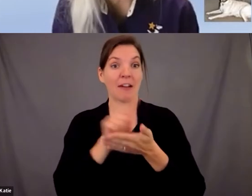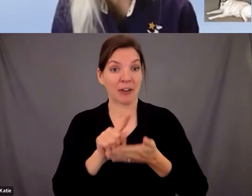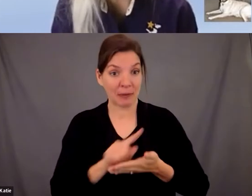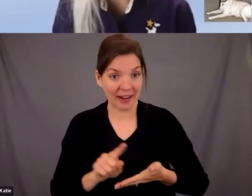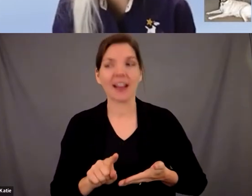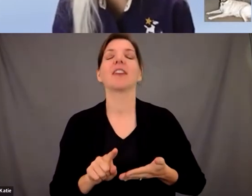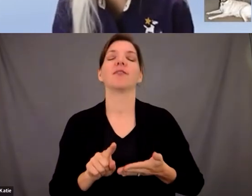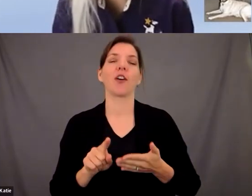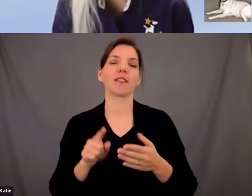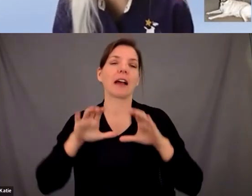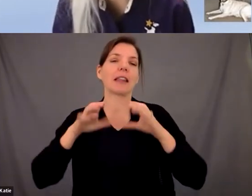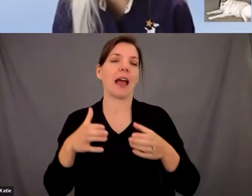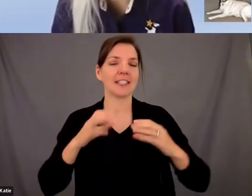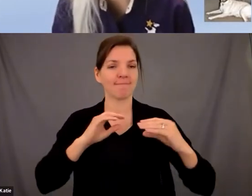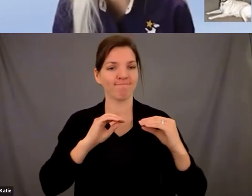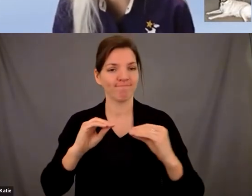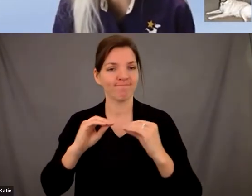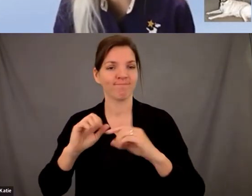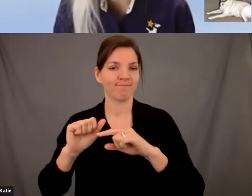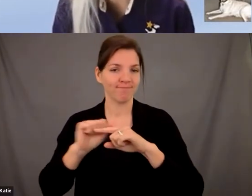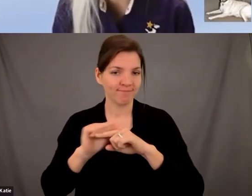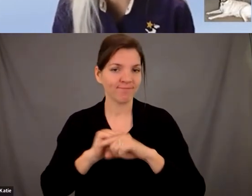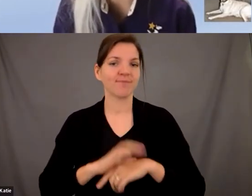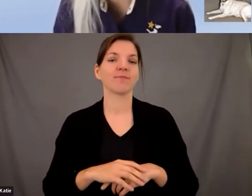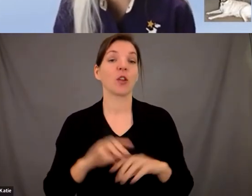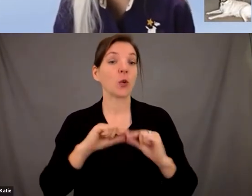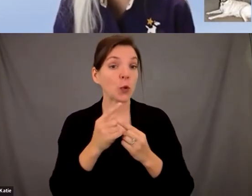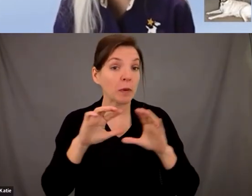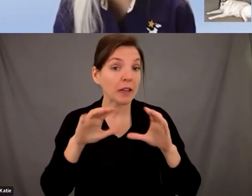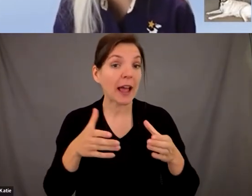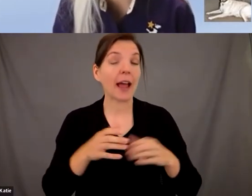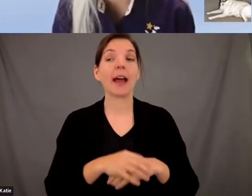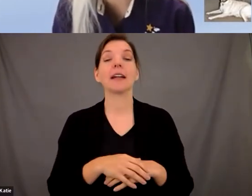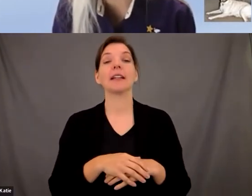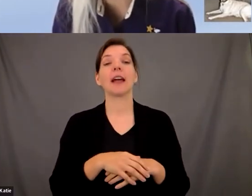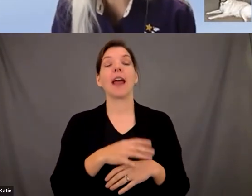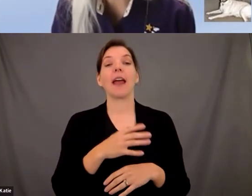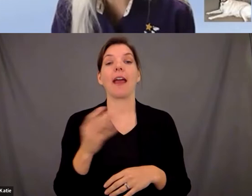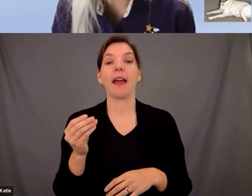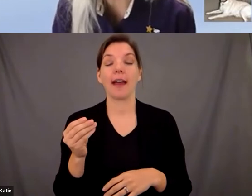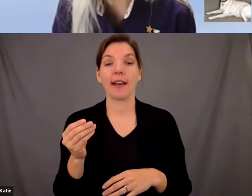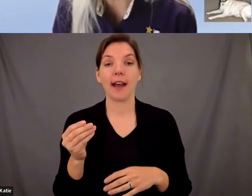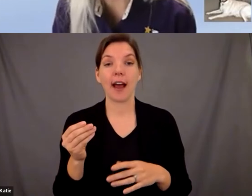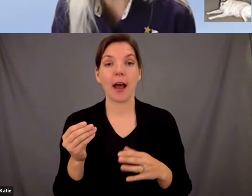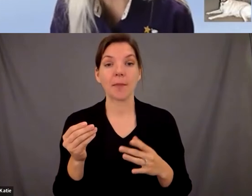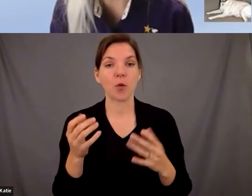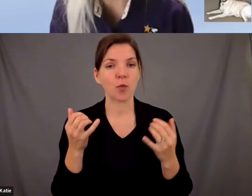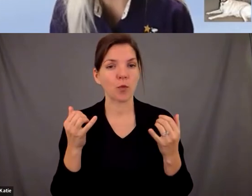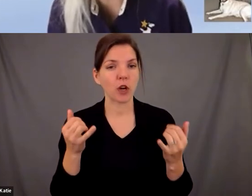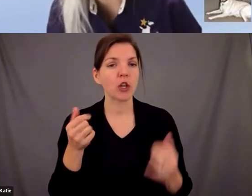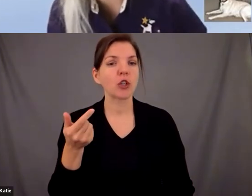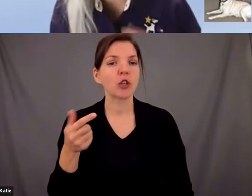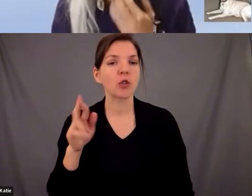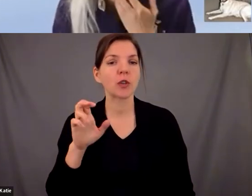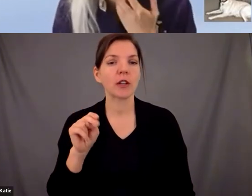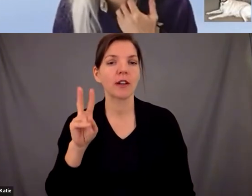we also have uh group classes in addition and we have a prison program that we're working with um currently it's greenville illinois